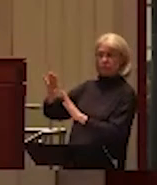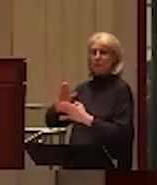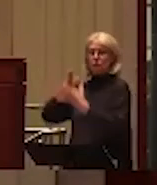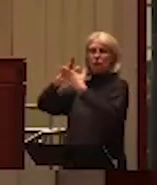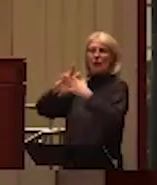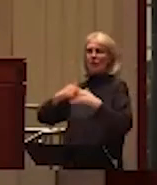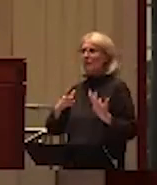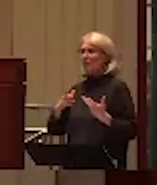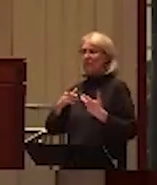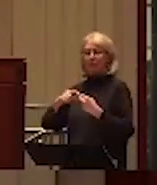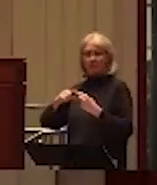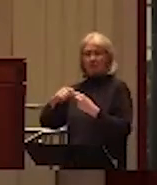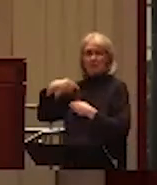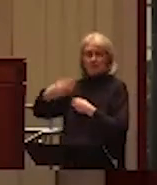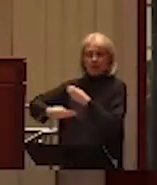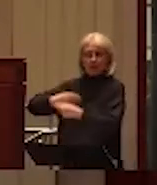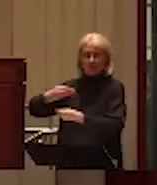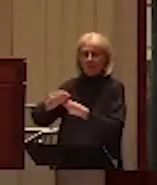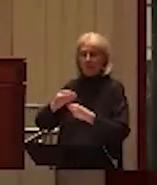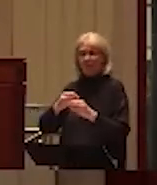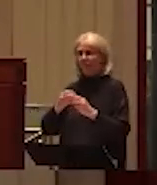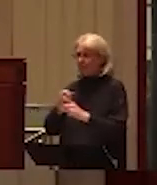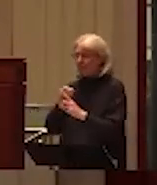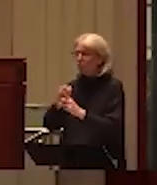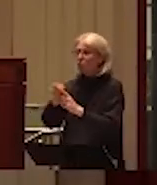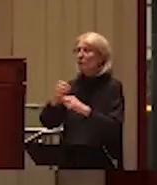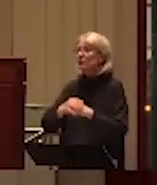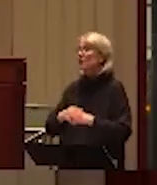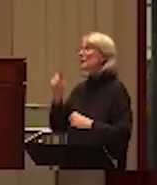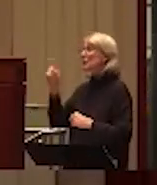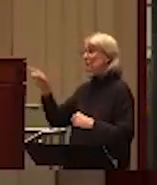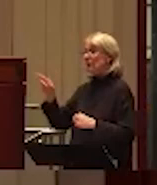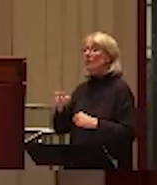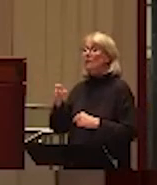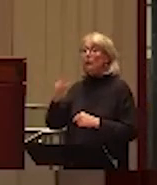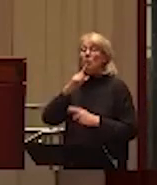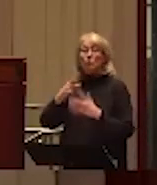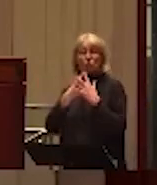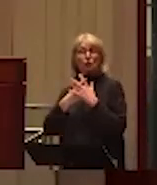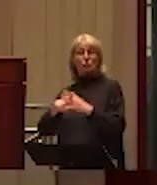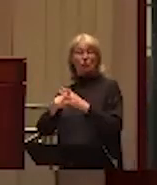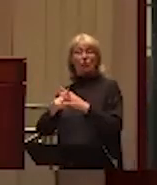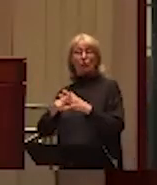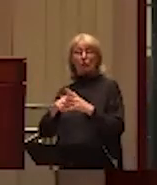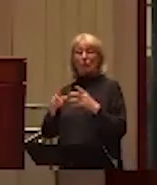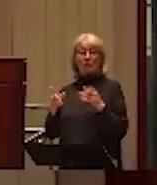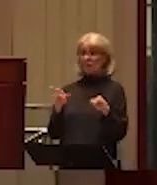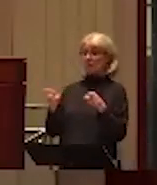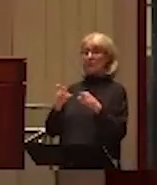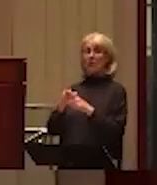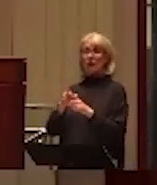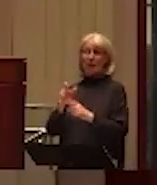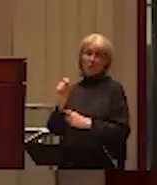The research consistently shows that many of those who are perpetrators of abuse in the intimate relationship were abused